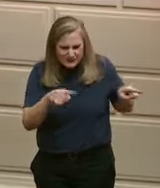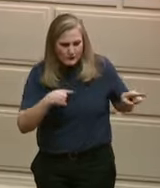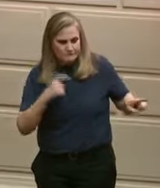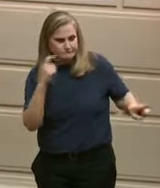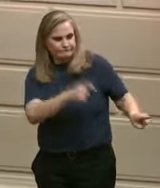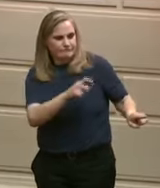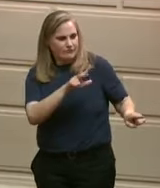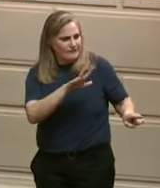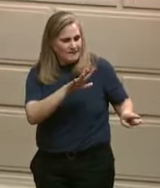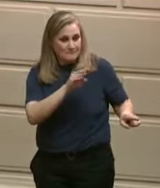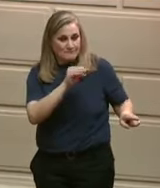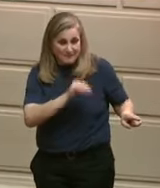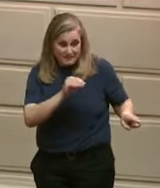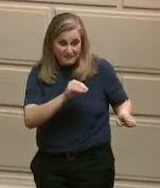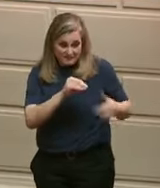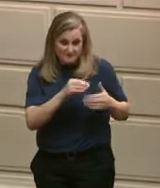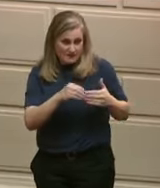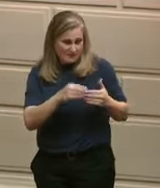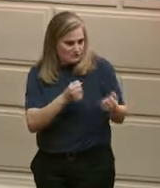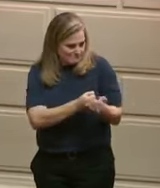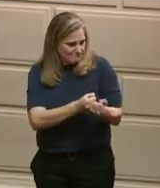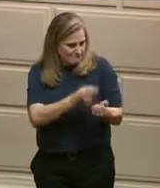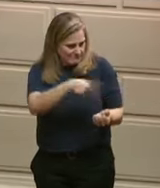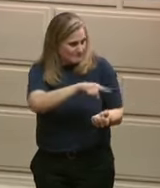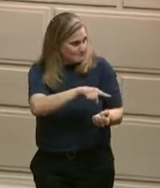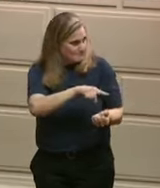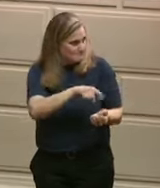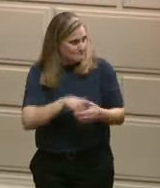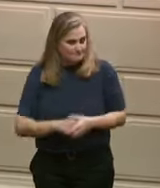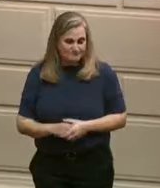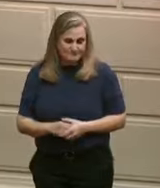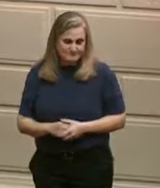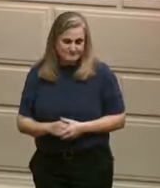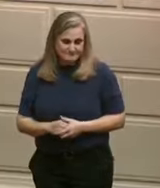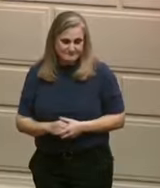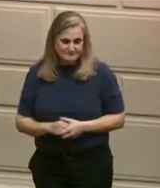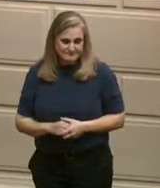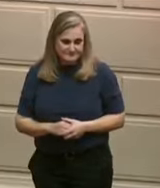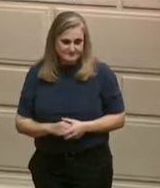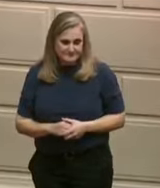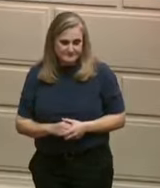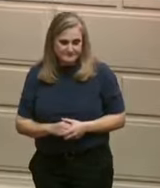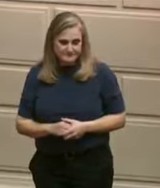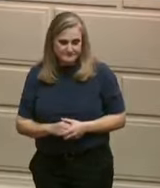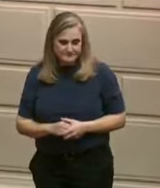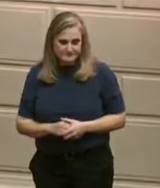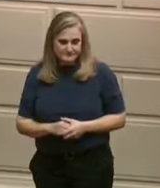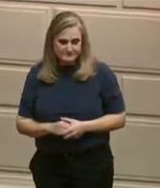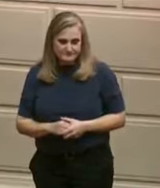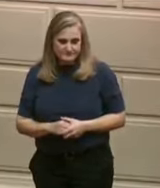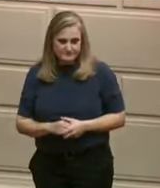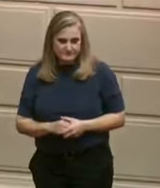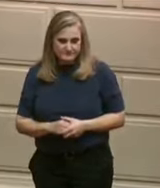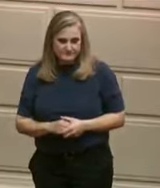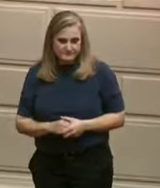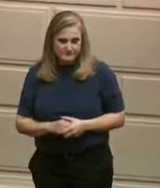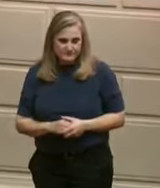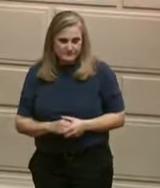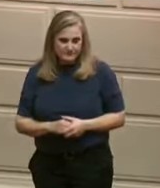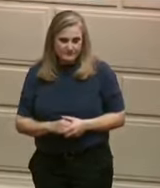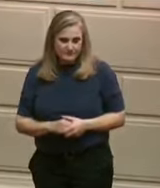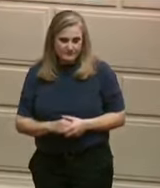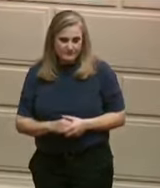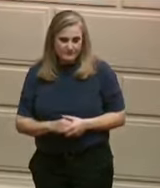sector. Neil Steinberg, I think she's here tonight, who will be leading our life science